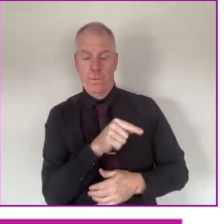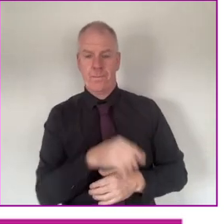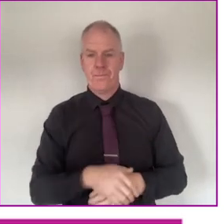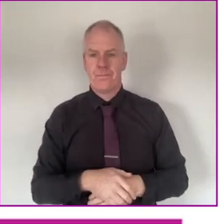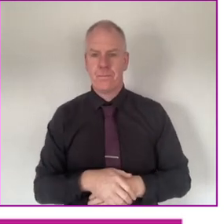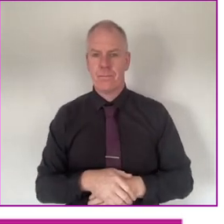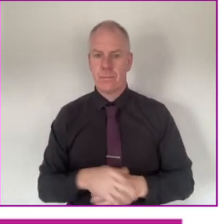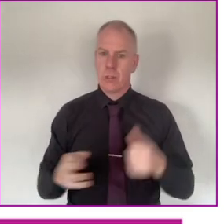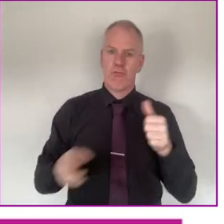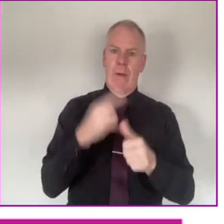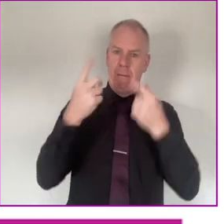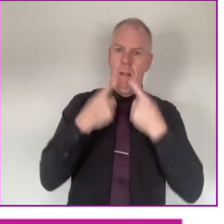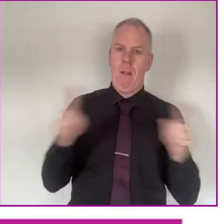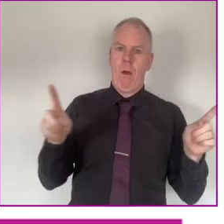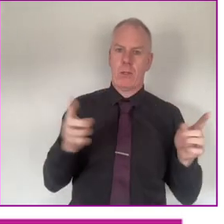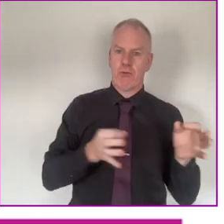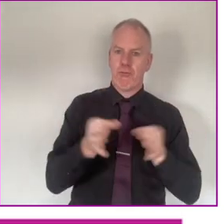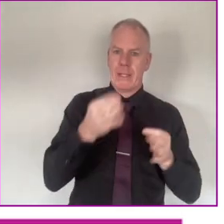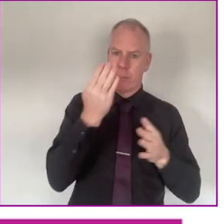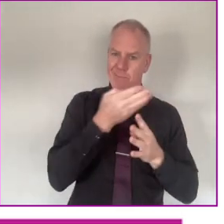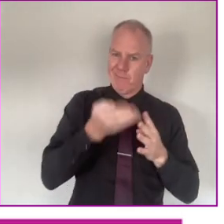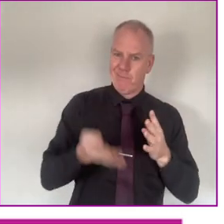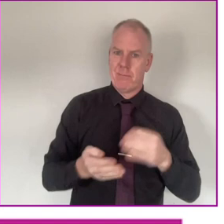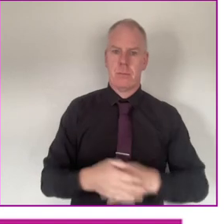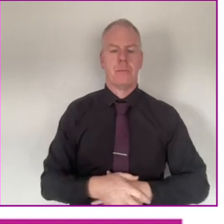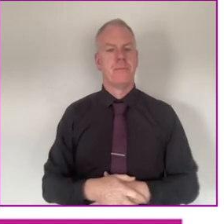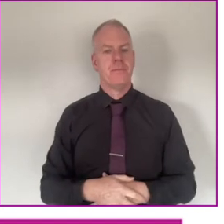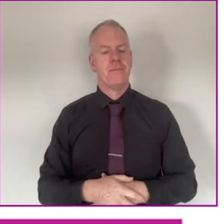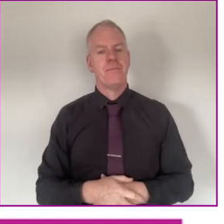we were ready to launch it.